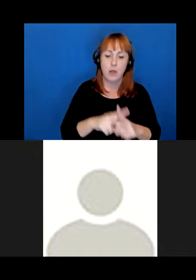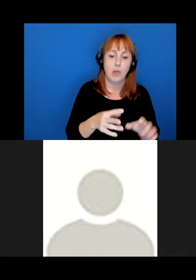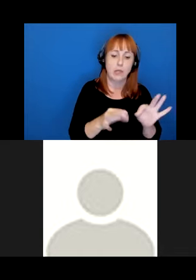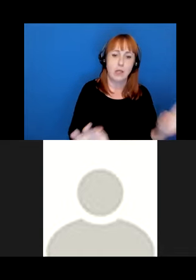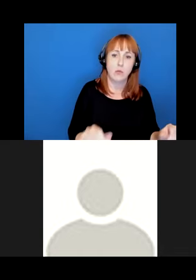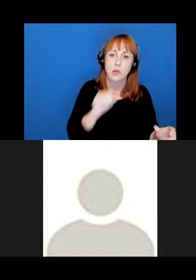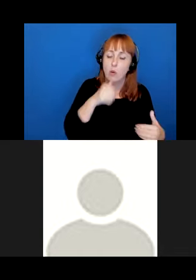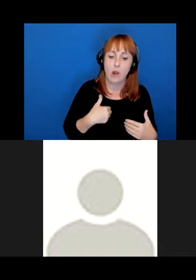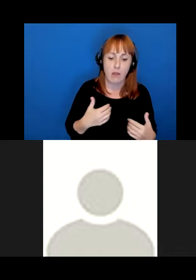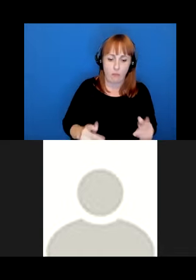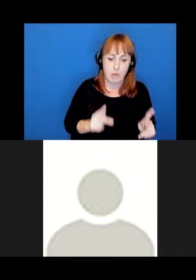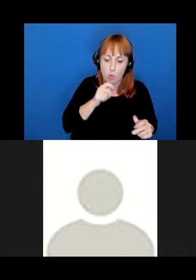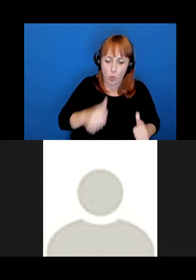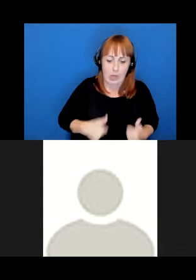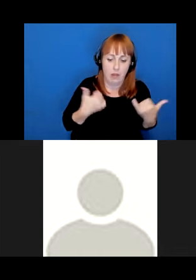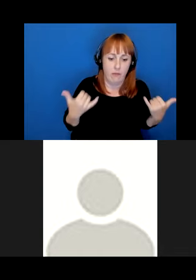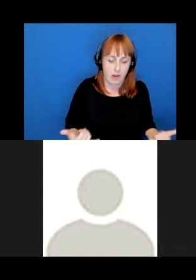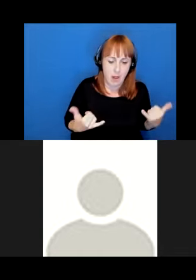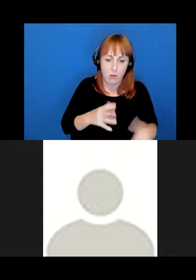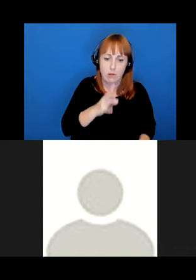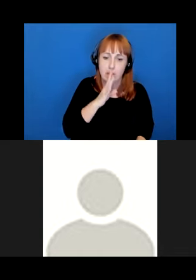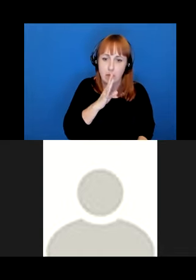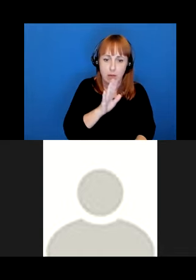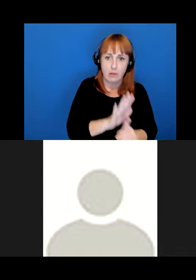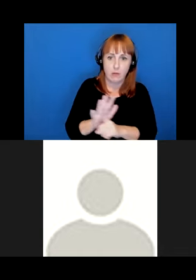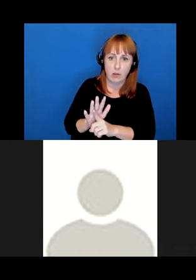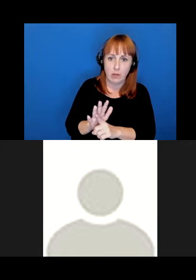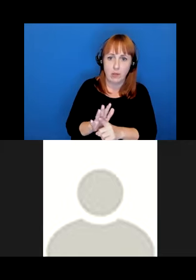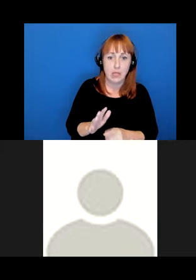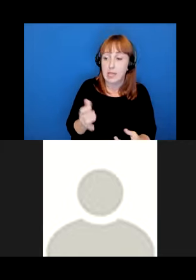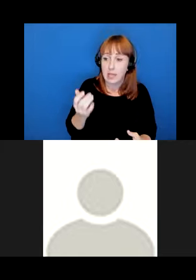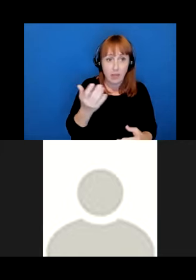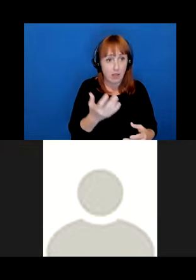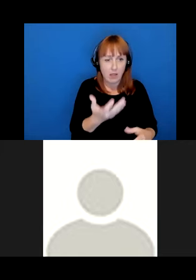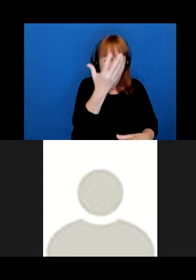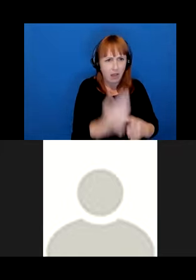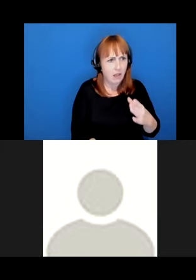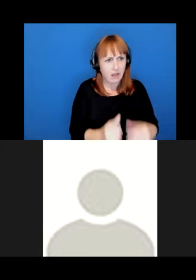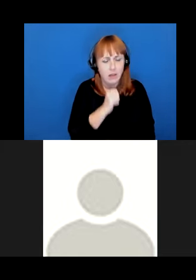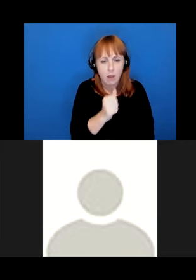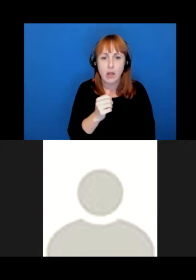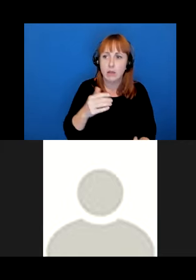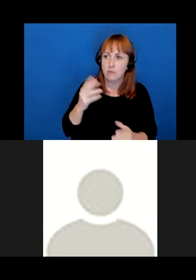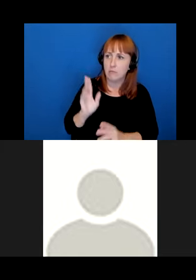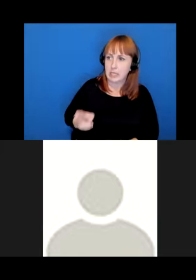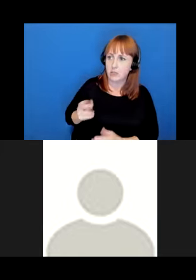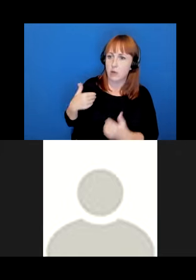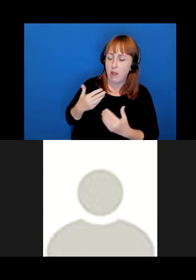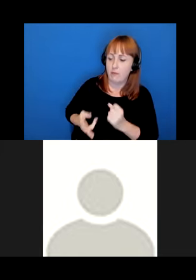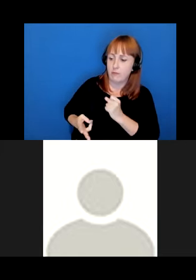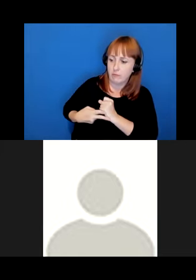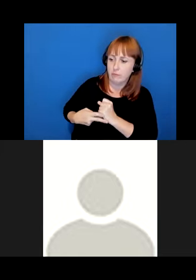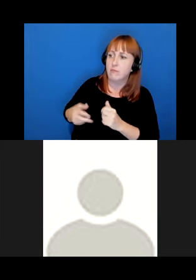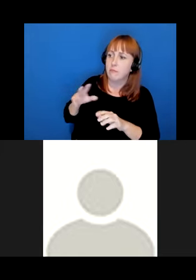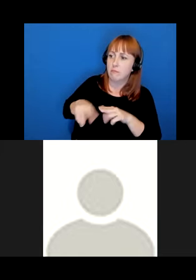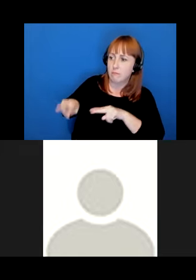first language speakers, even when those languages are not irretrievably lost and can be learned from documentation. These are